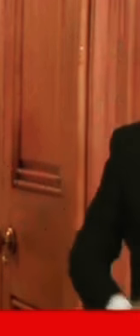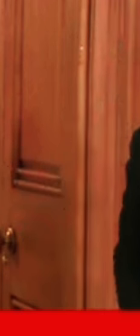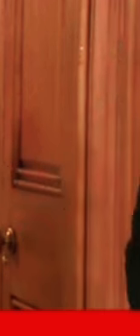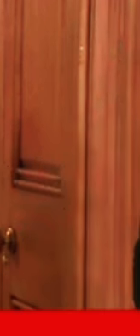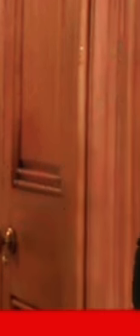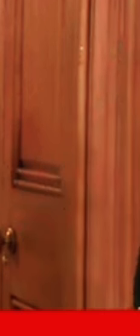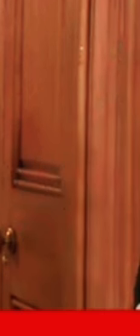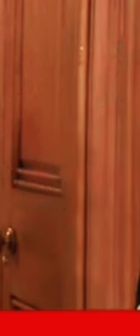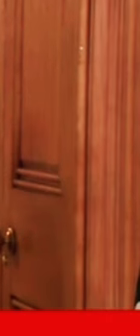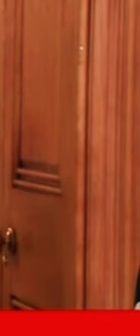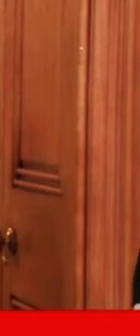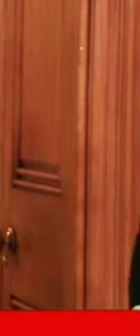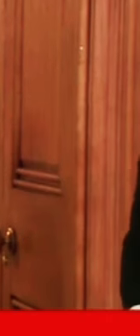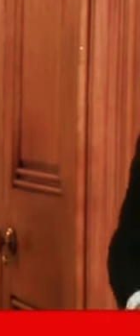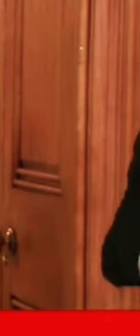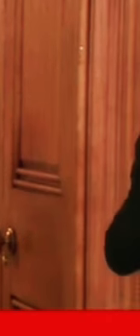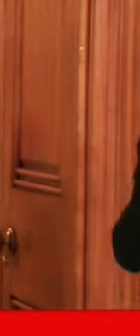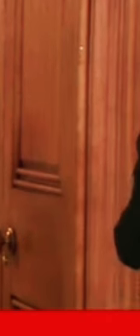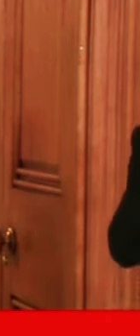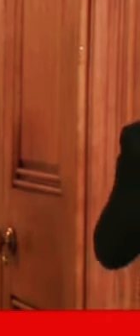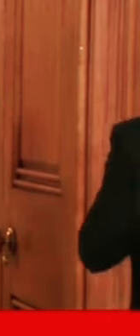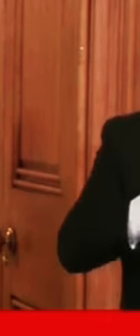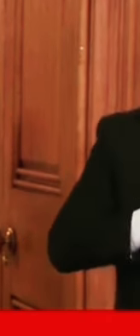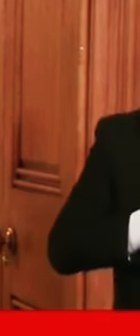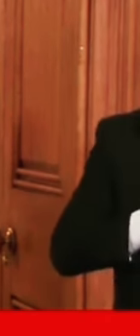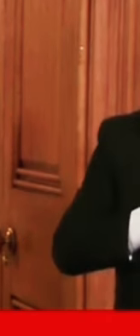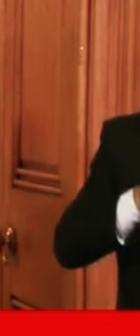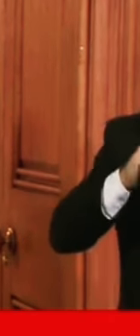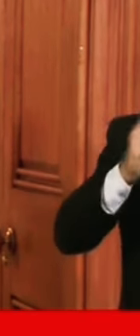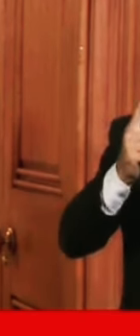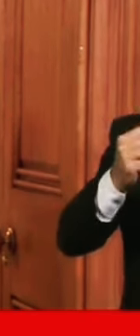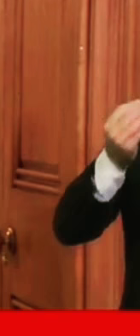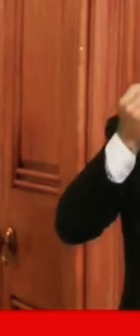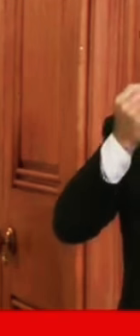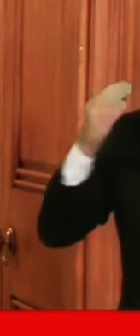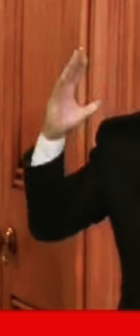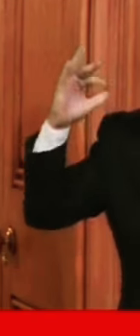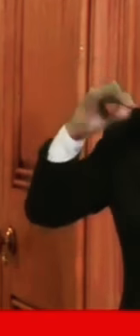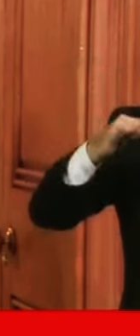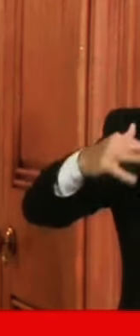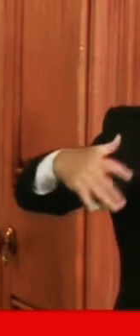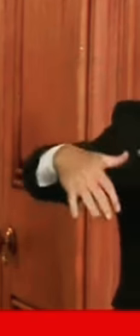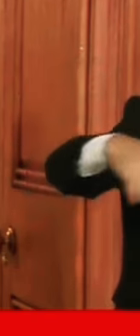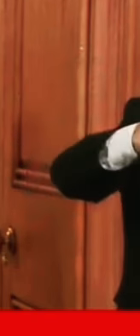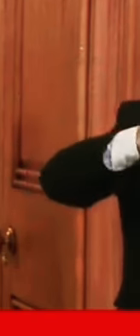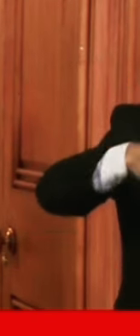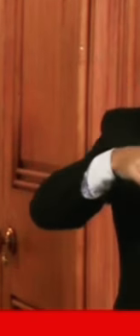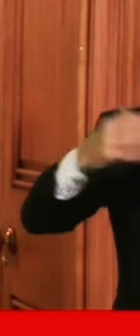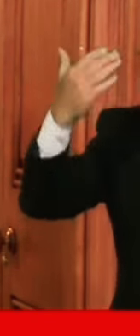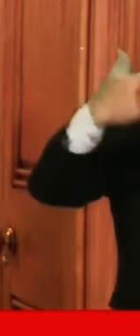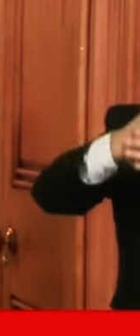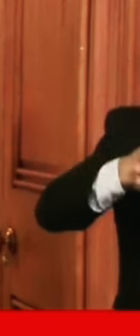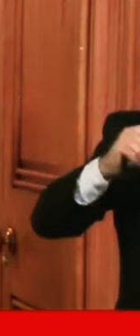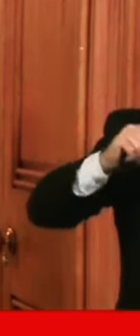This will help so that we can together emerge from this challenge all the more united, all the more grateful to one another.